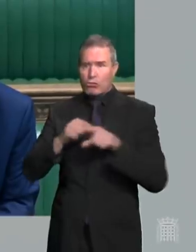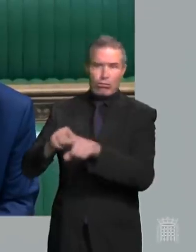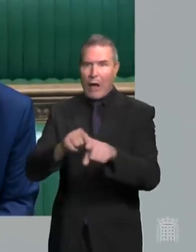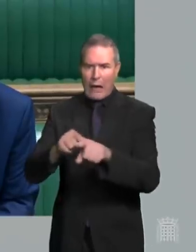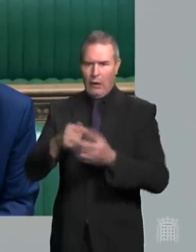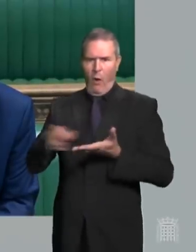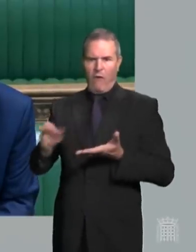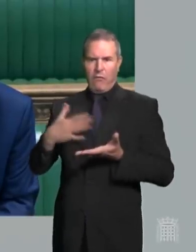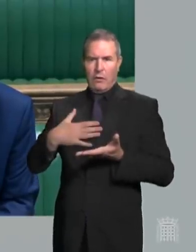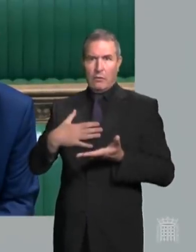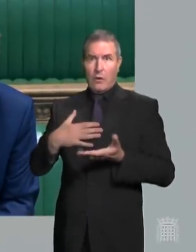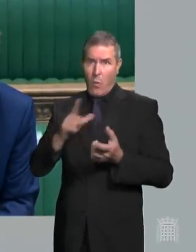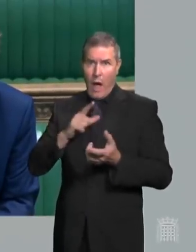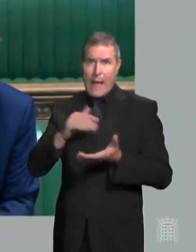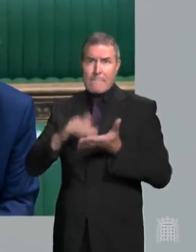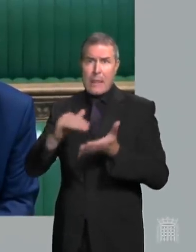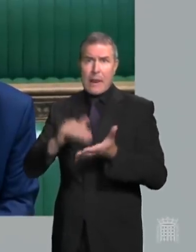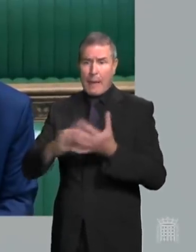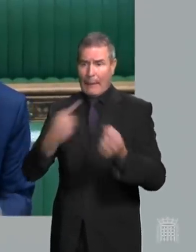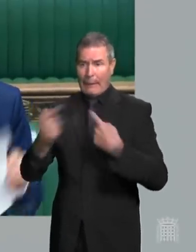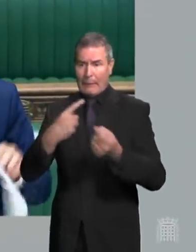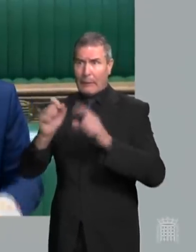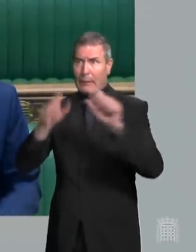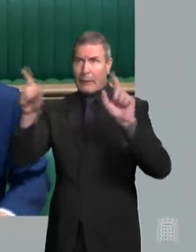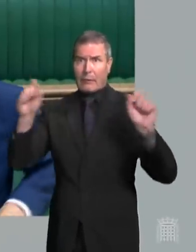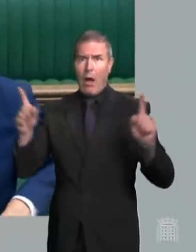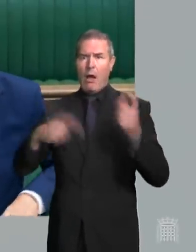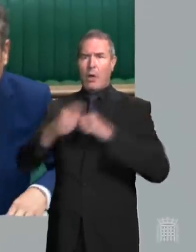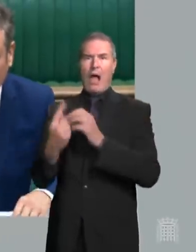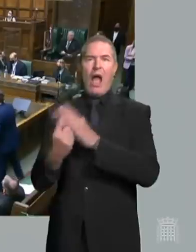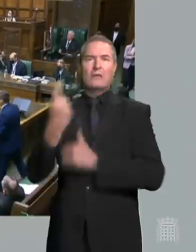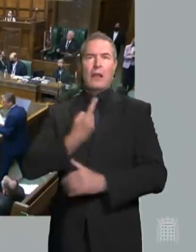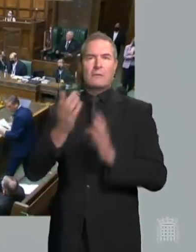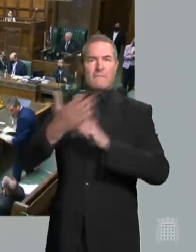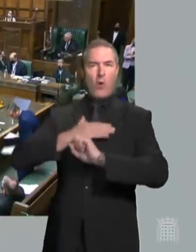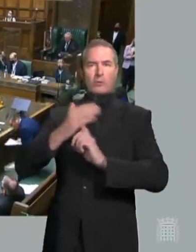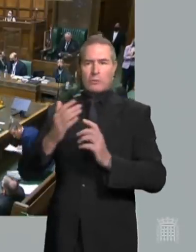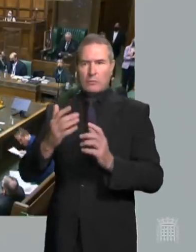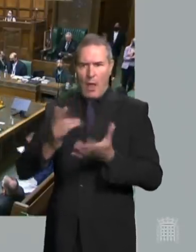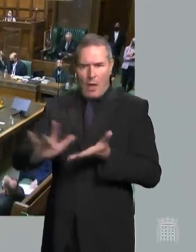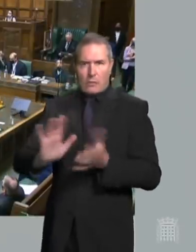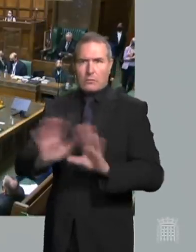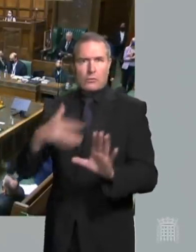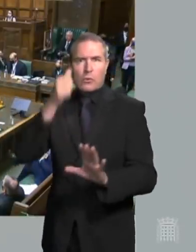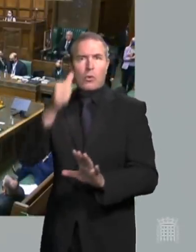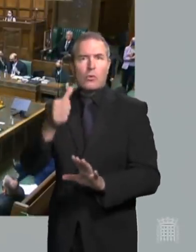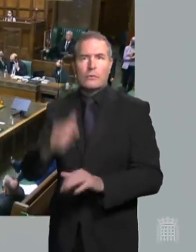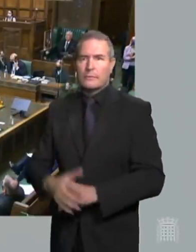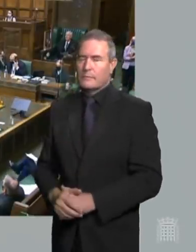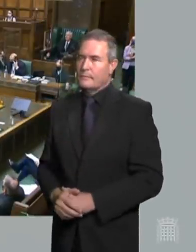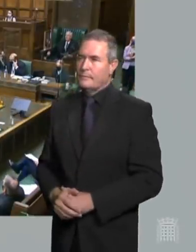what he can't see, which is millions of them are going to be pinged this summer to self-isolate? Mr Speaker,